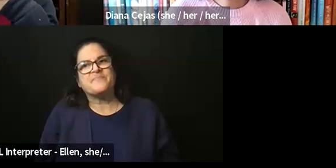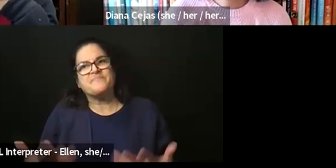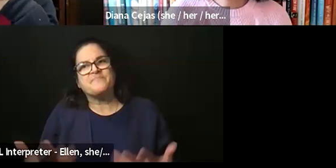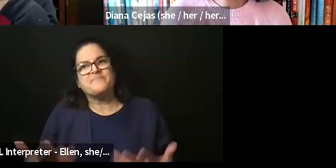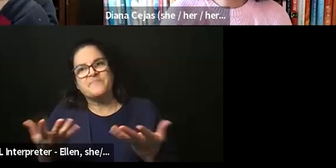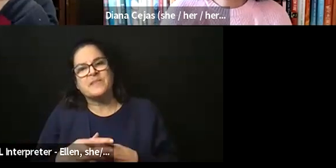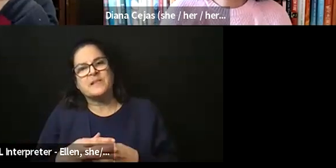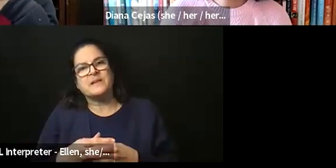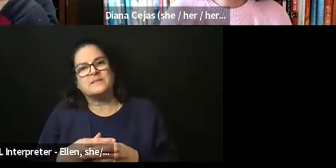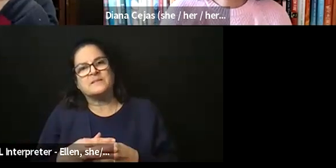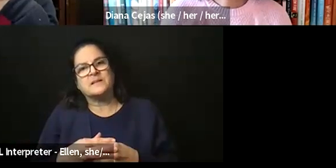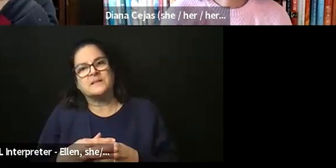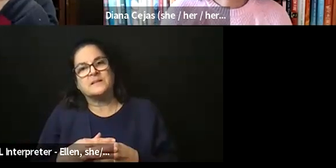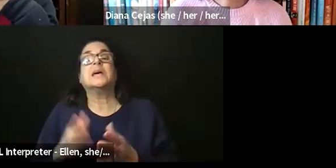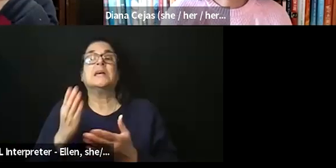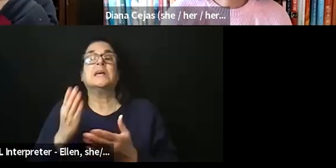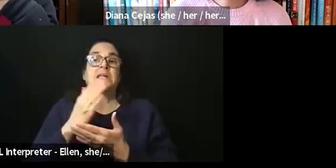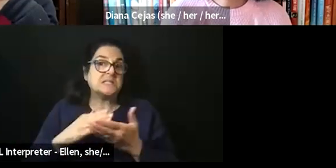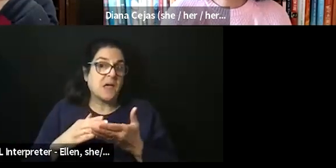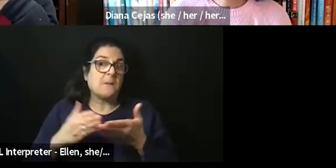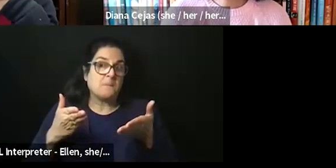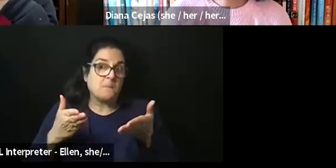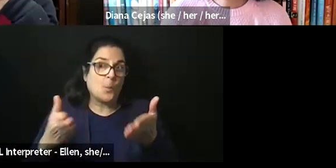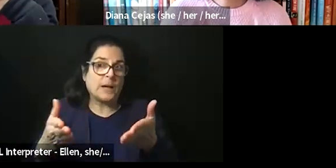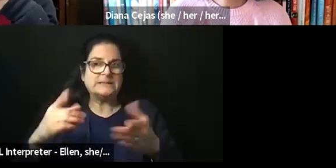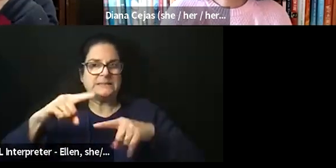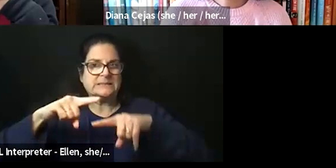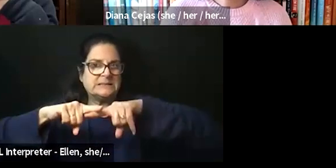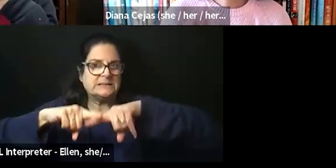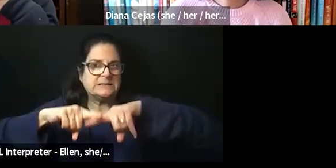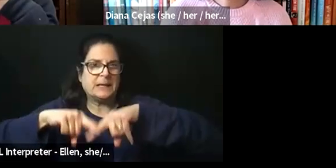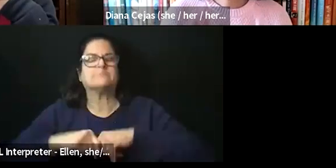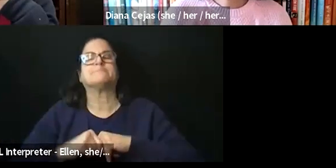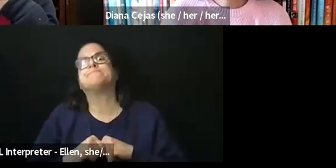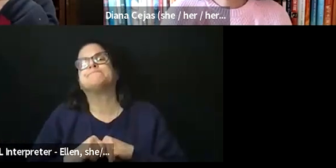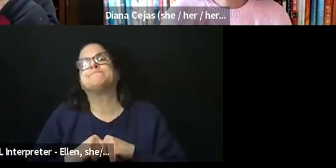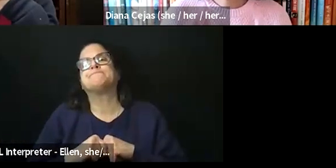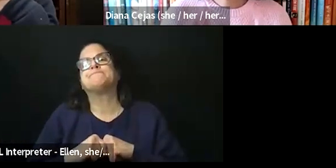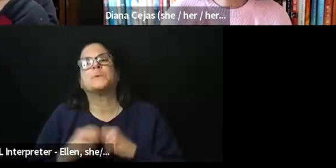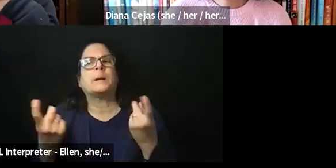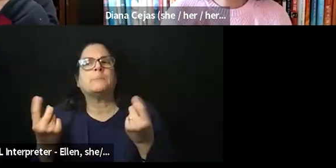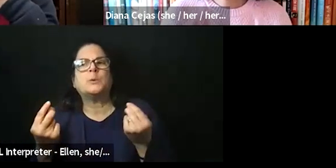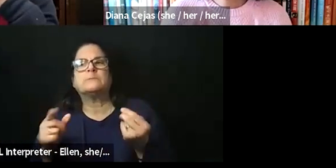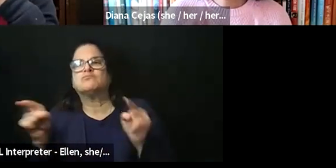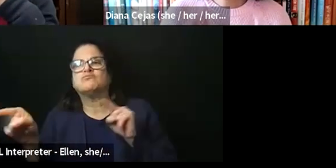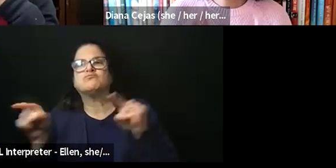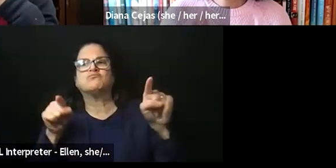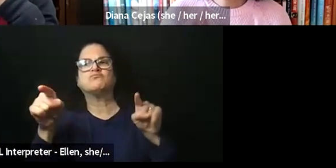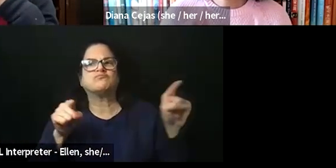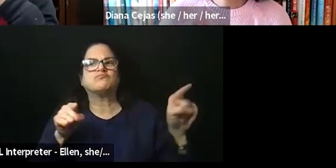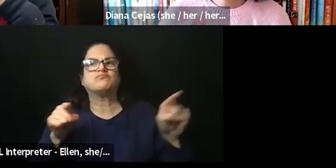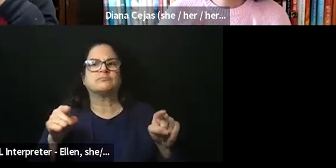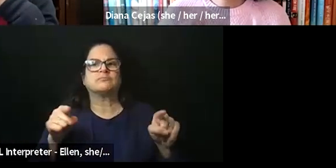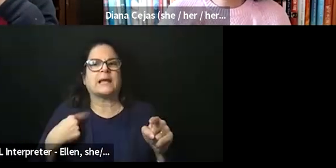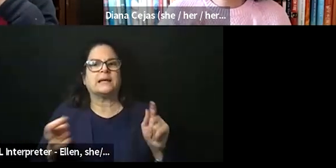some ways, depending on which situation I am in and what I'm doing, I have to kind of change up what I may need